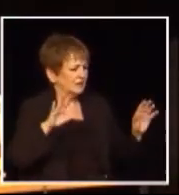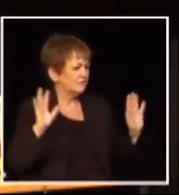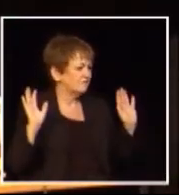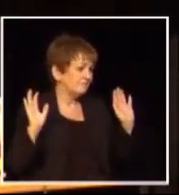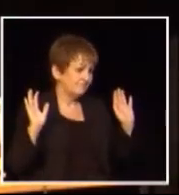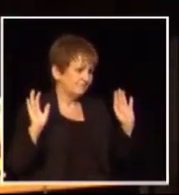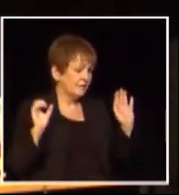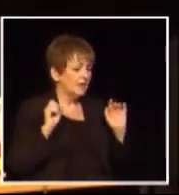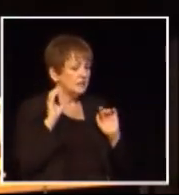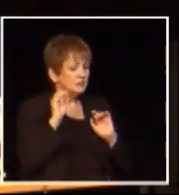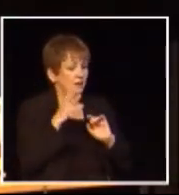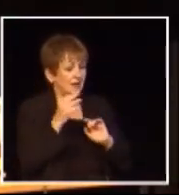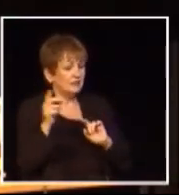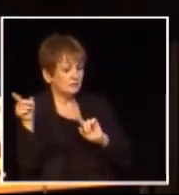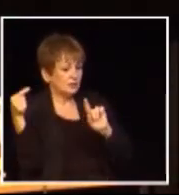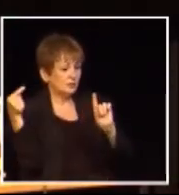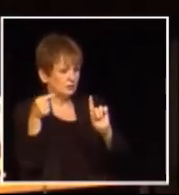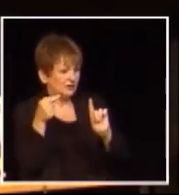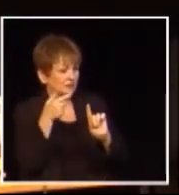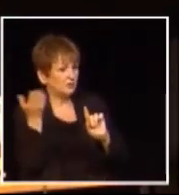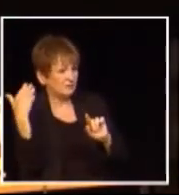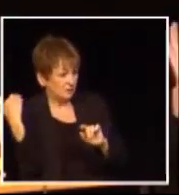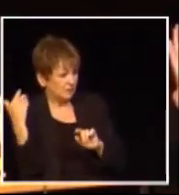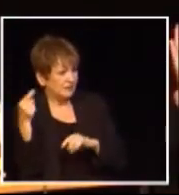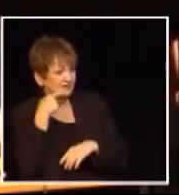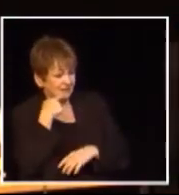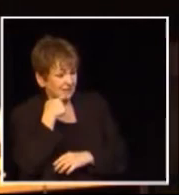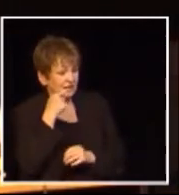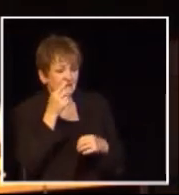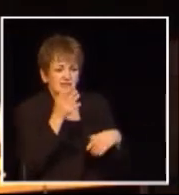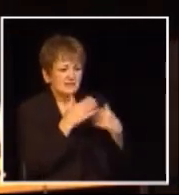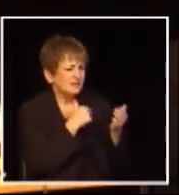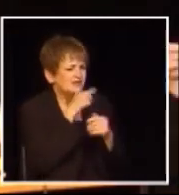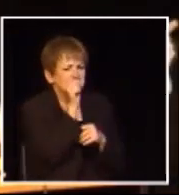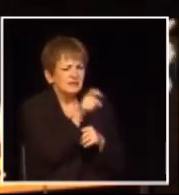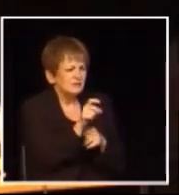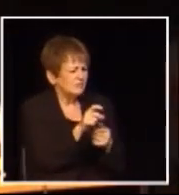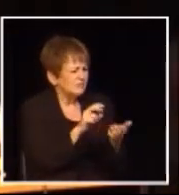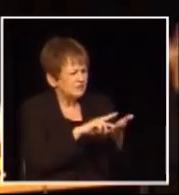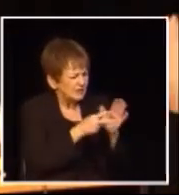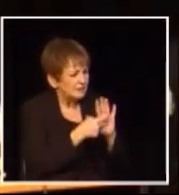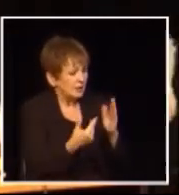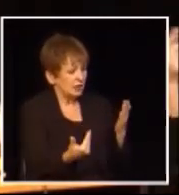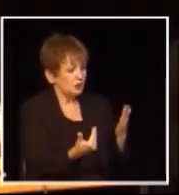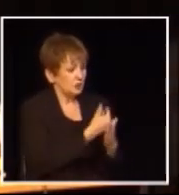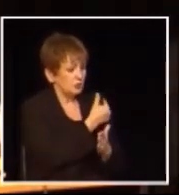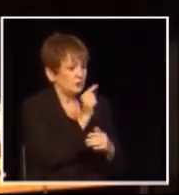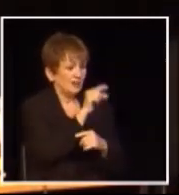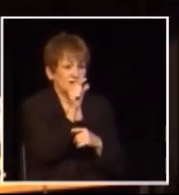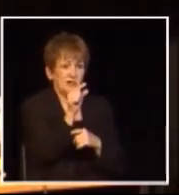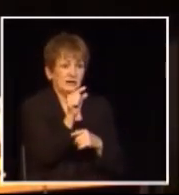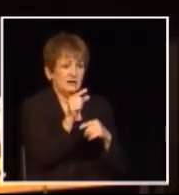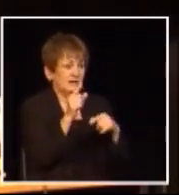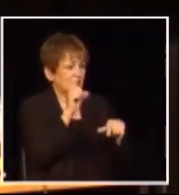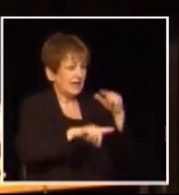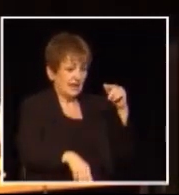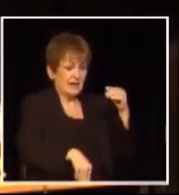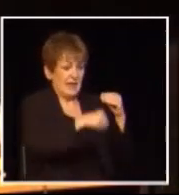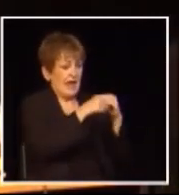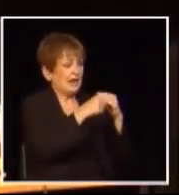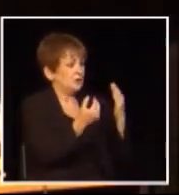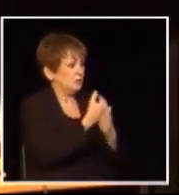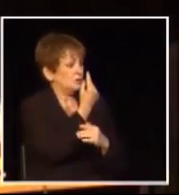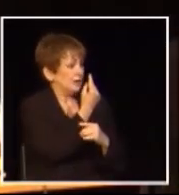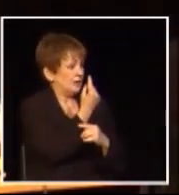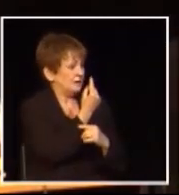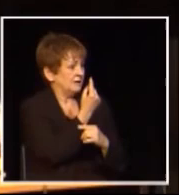and we're giving that up and as was pointed out earlier it doesn't mean that a new government coming in any government couldn't create a new